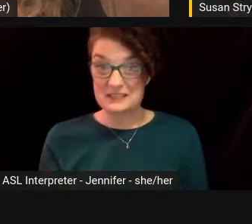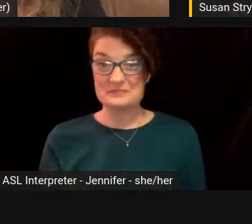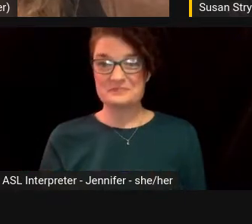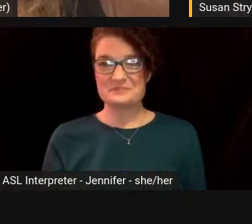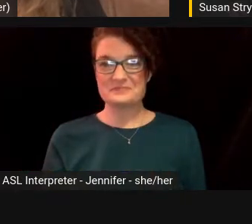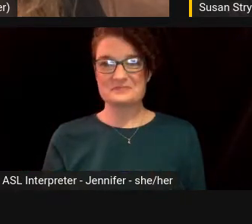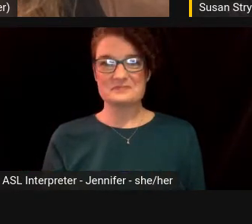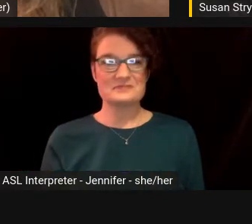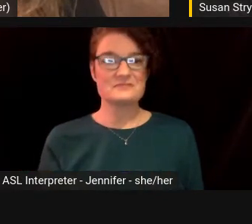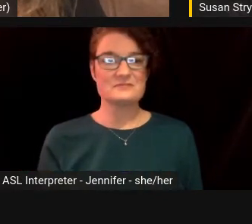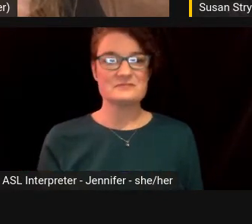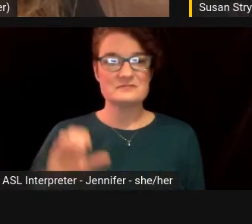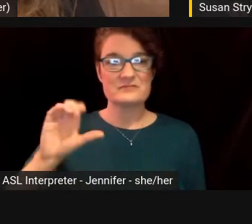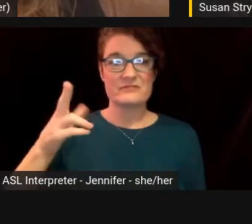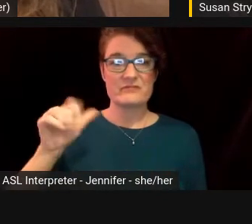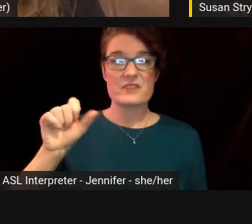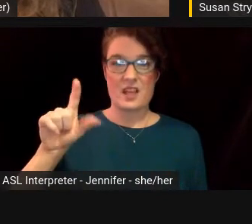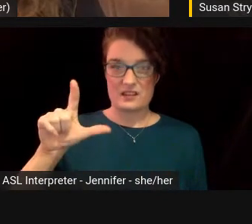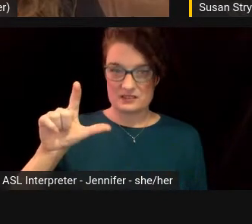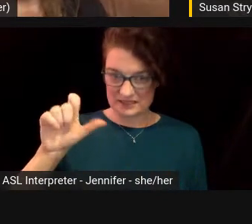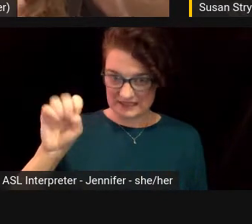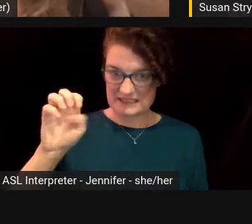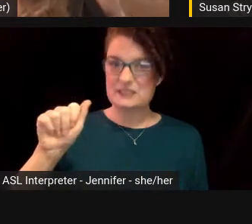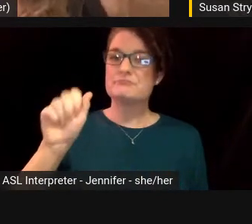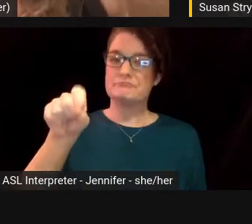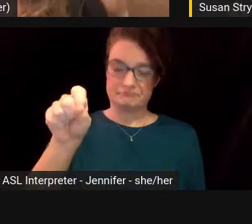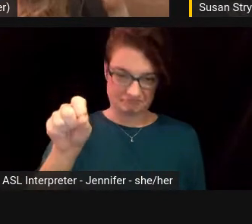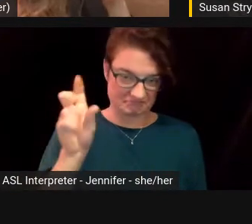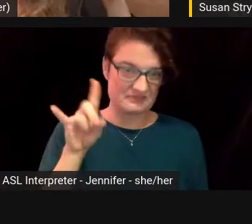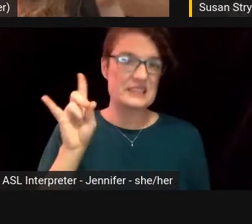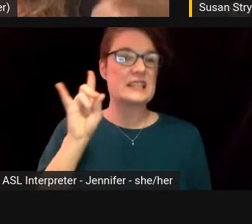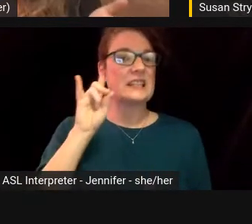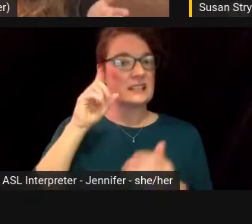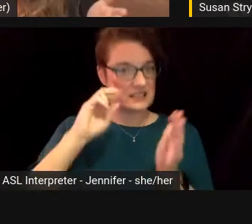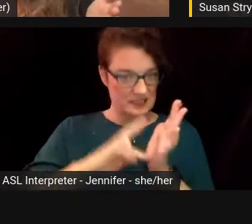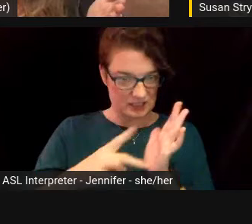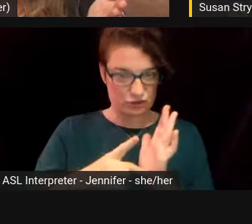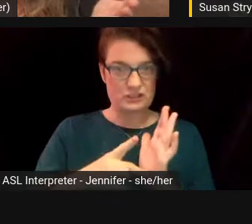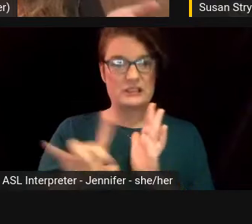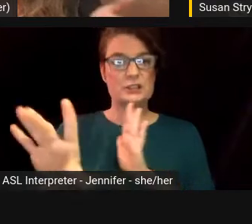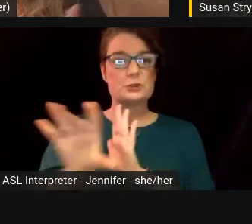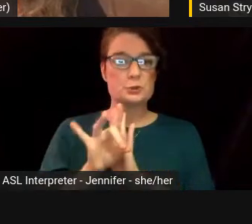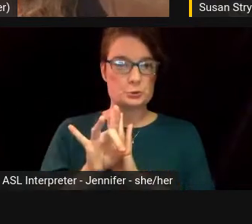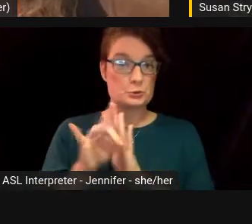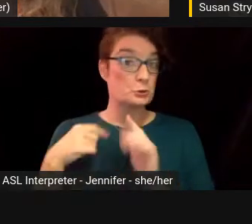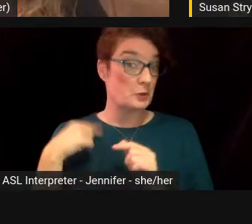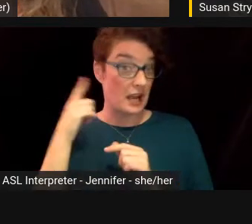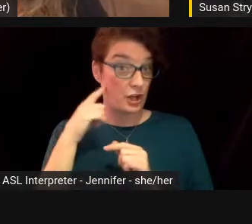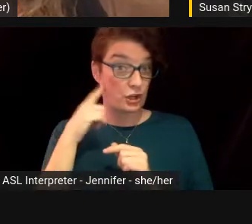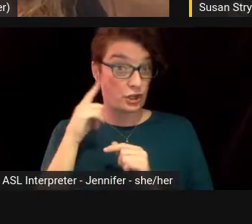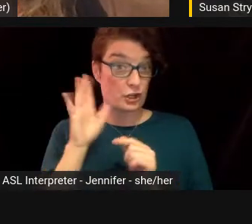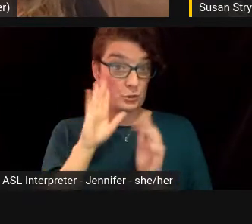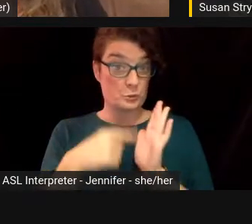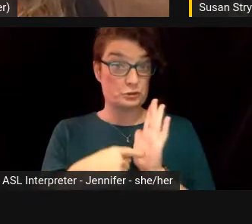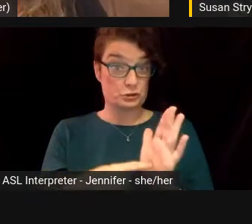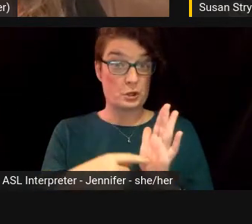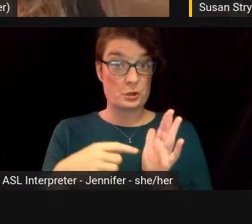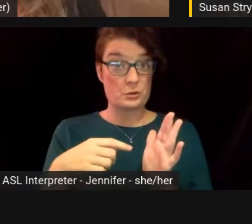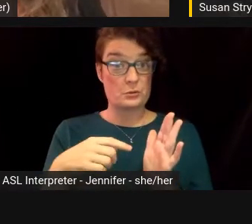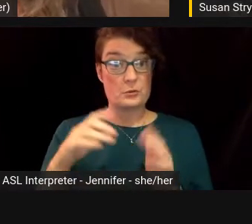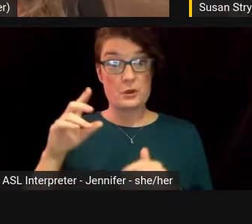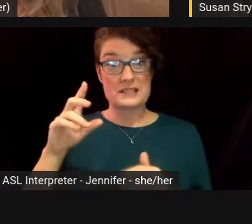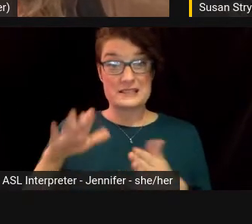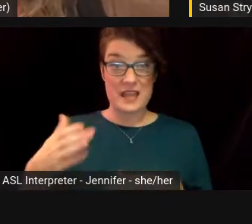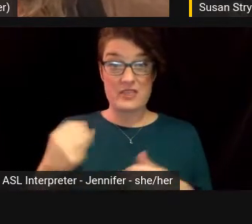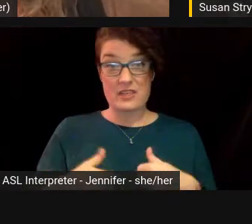Yeah, it was a conscious decision, too. When I heard about the plan to screen Death and Life of Marsha P. Johnson,